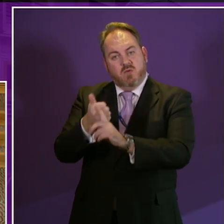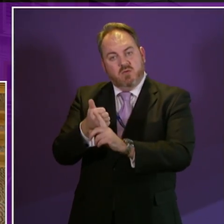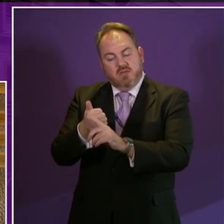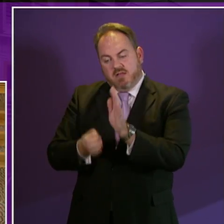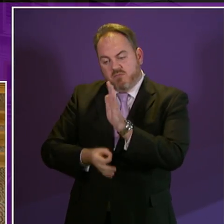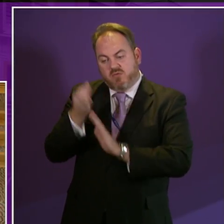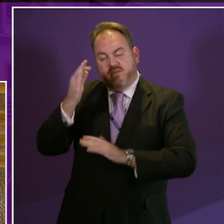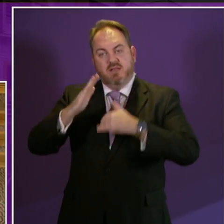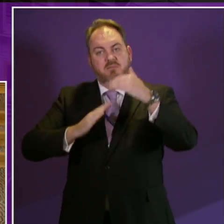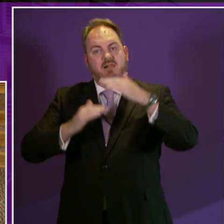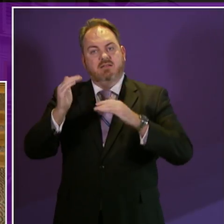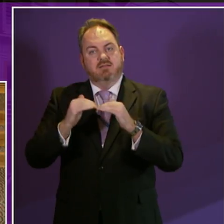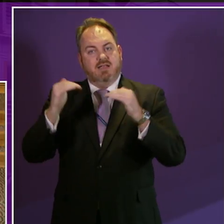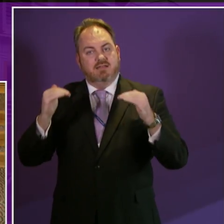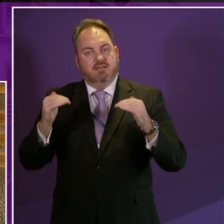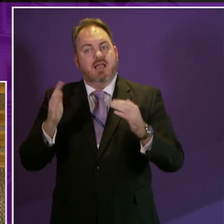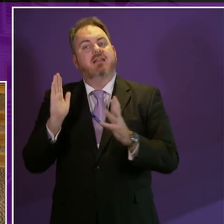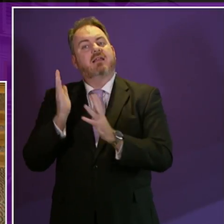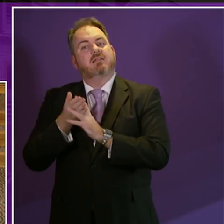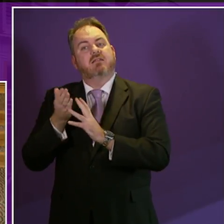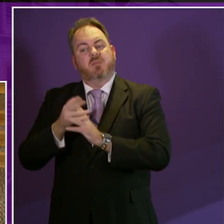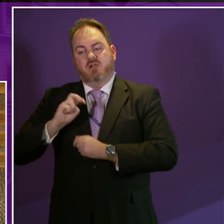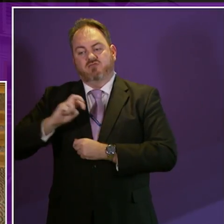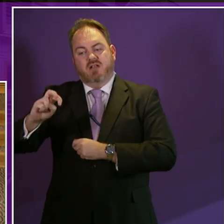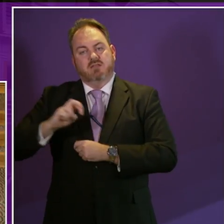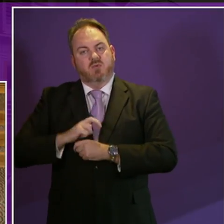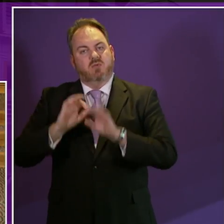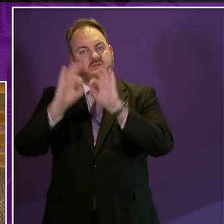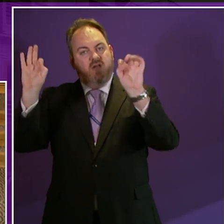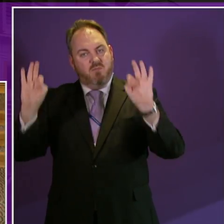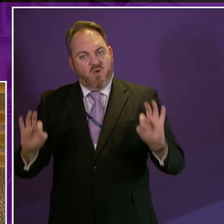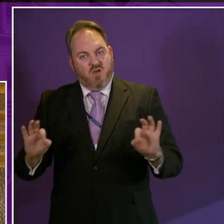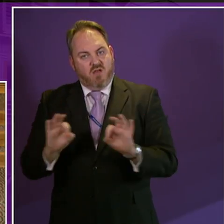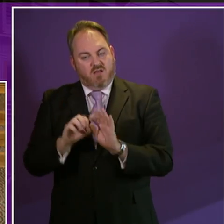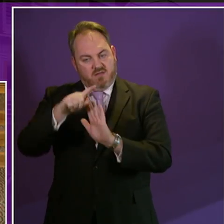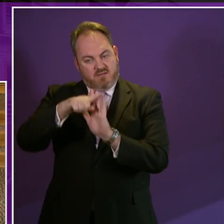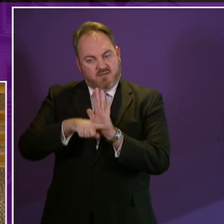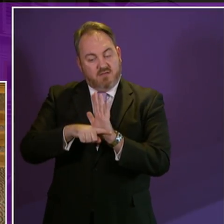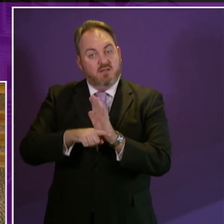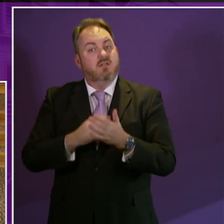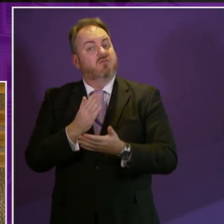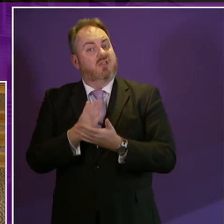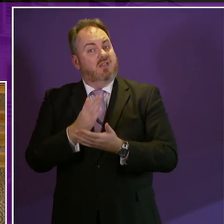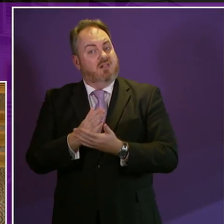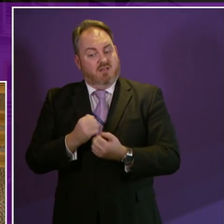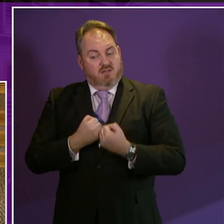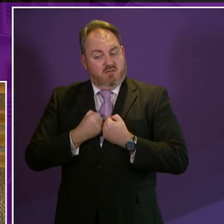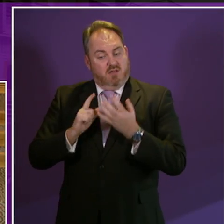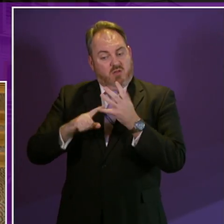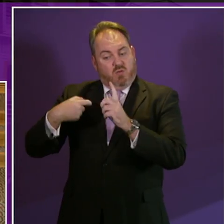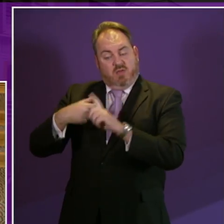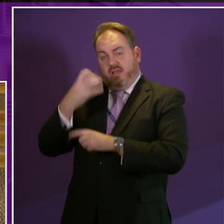standards and our new accessible travel framework. I hope that the action we have taken in response to the UK